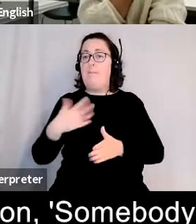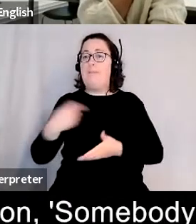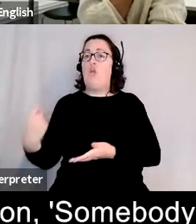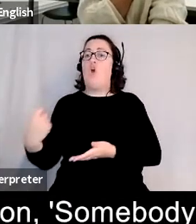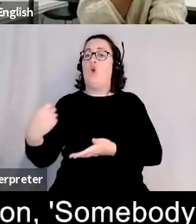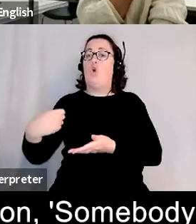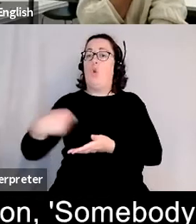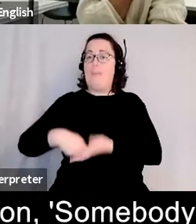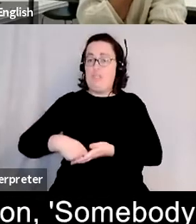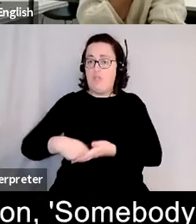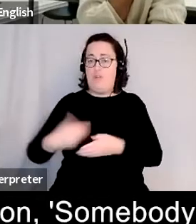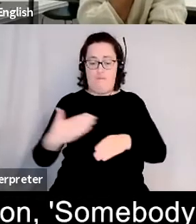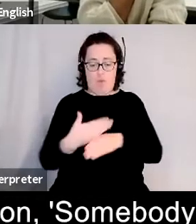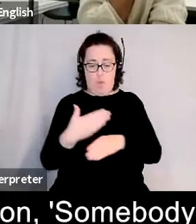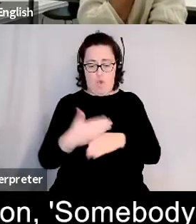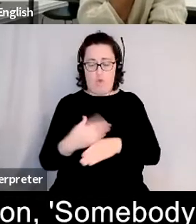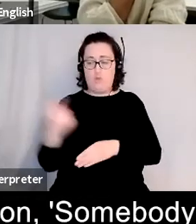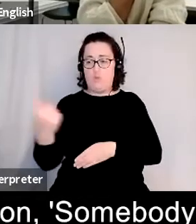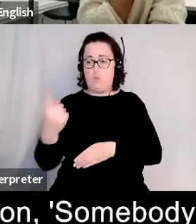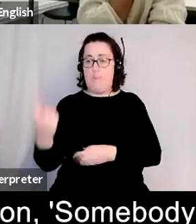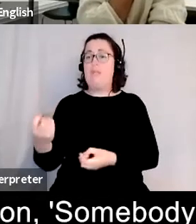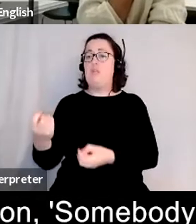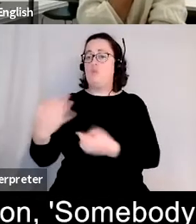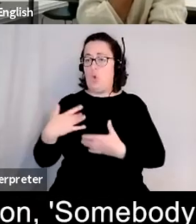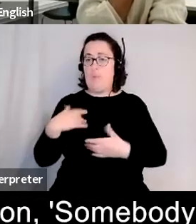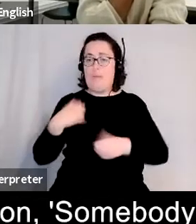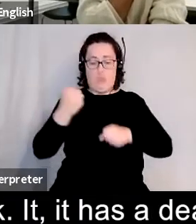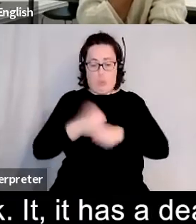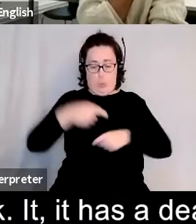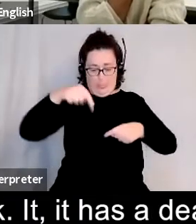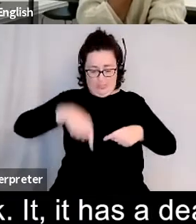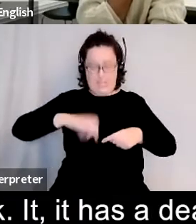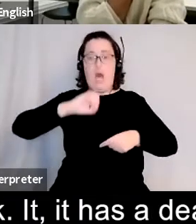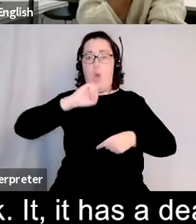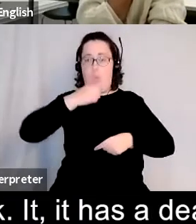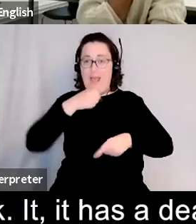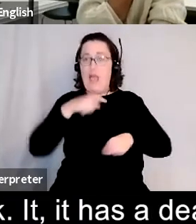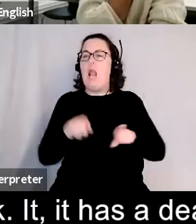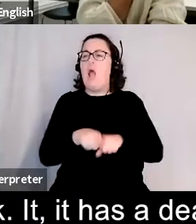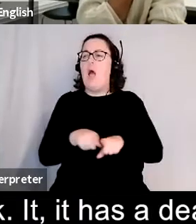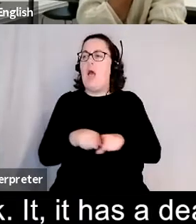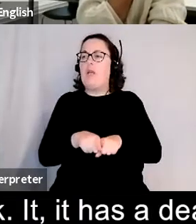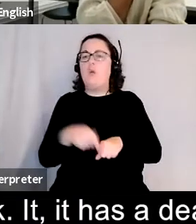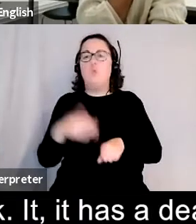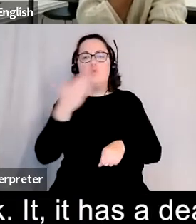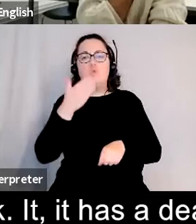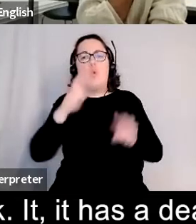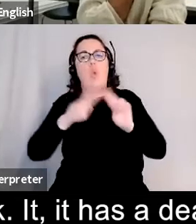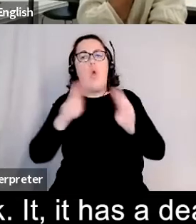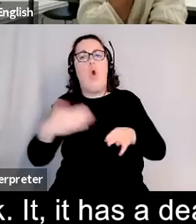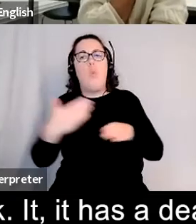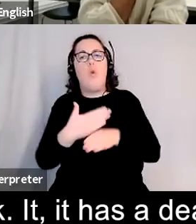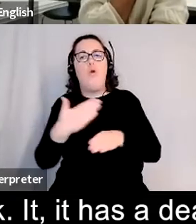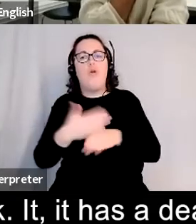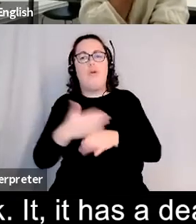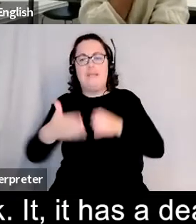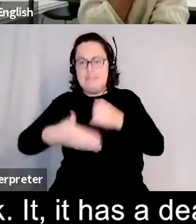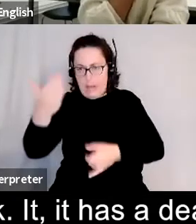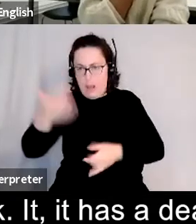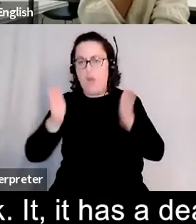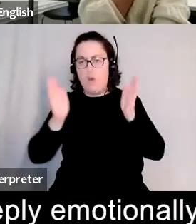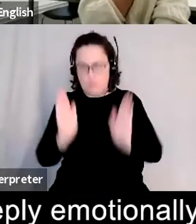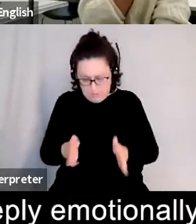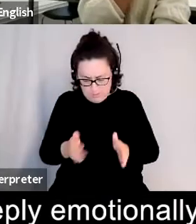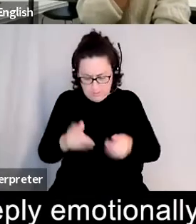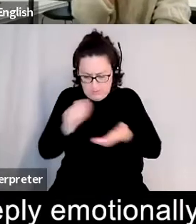so just focusing on somebody has told me to do this i will do this it is almost like homework it has a deadline i will keep going but the big project